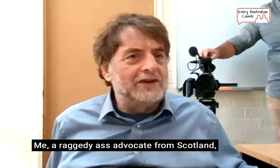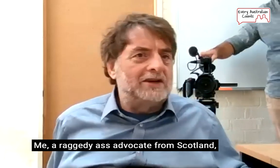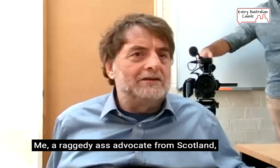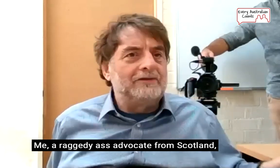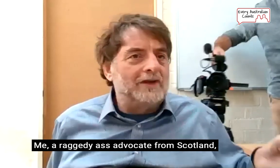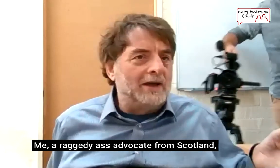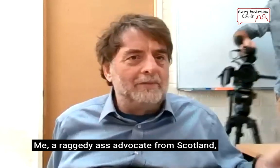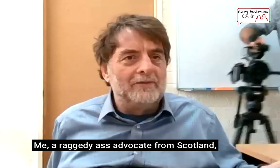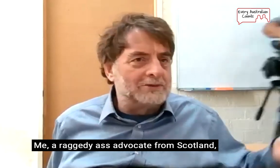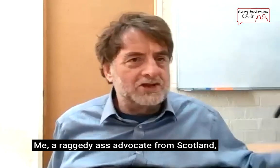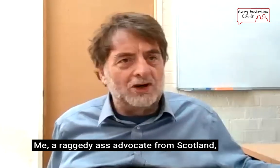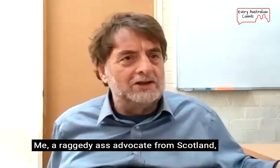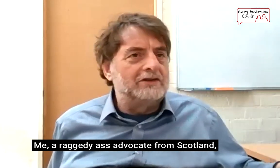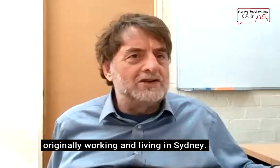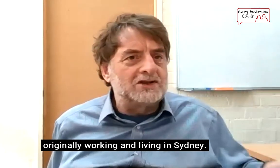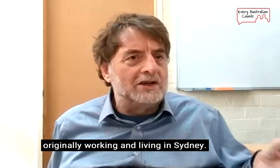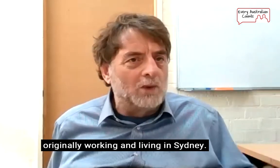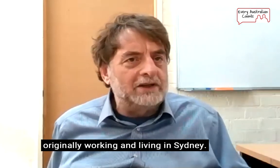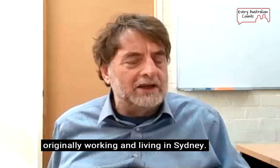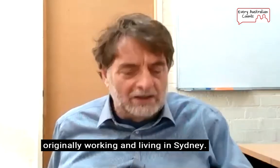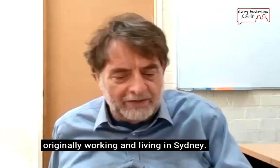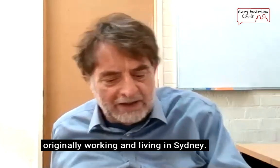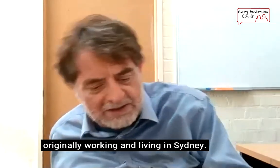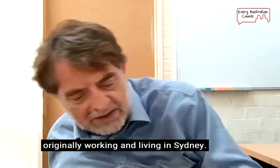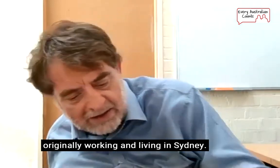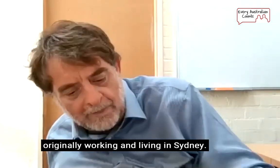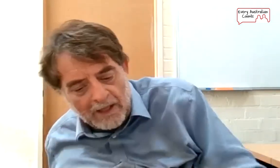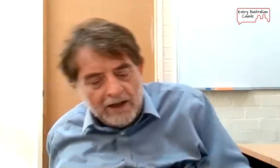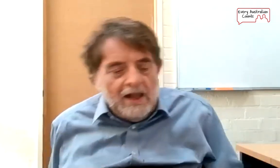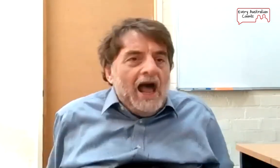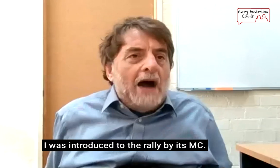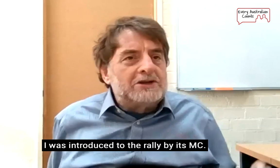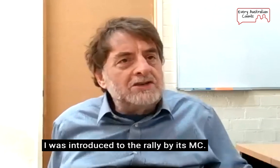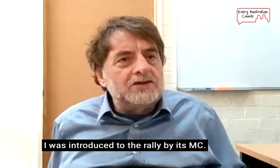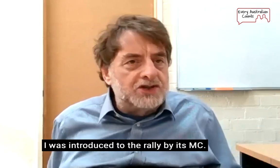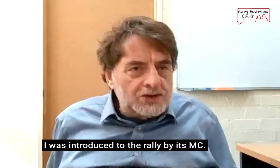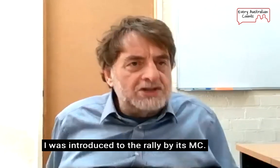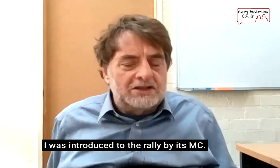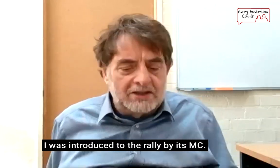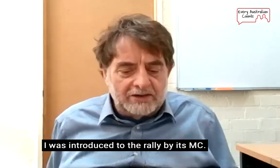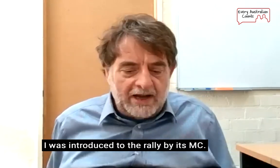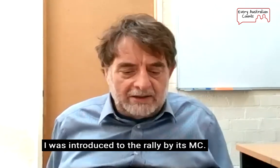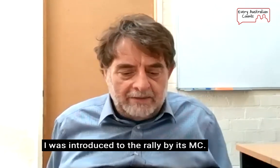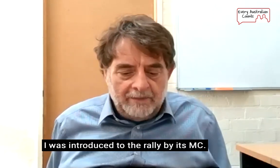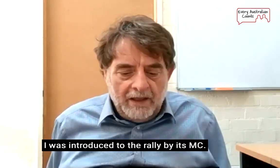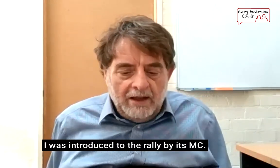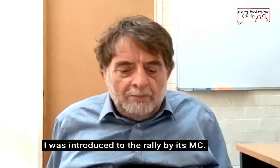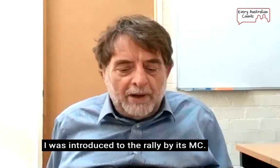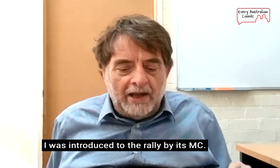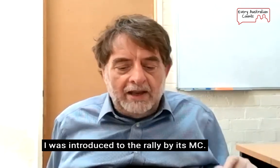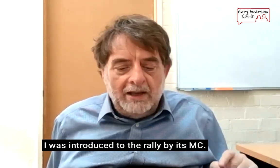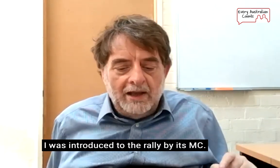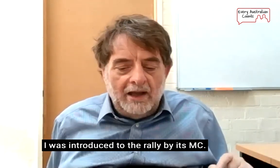-ass advocate from Scotland originally working and living in Sydney. I was introduced to the rally